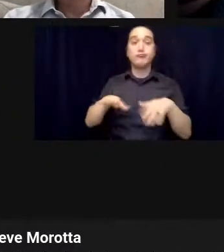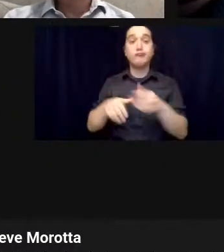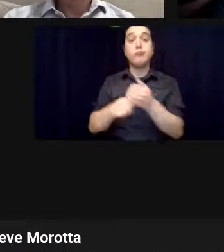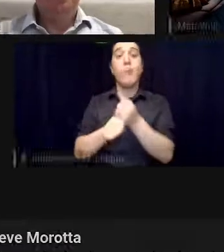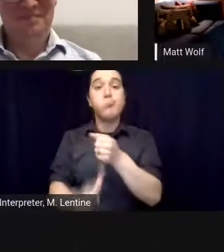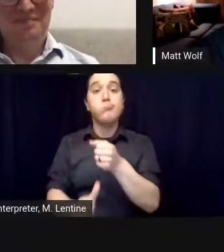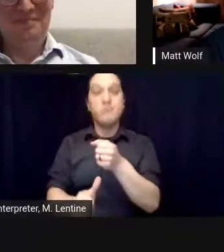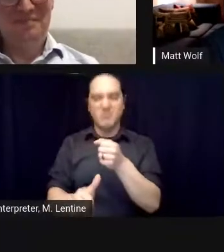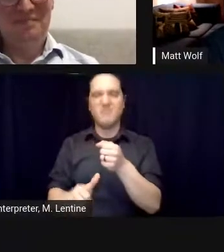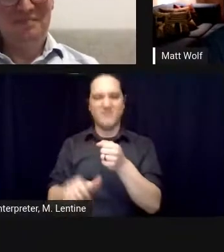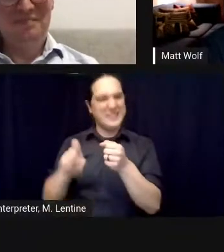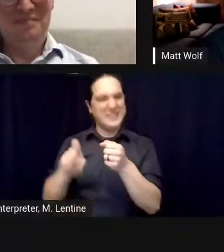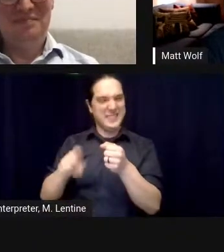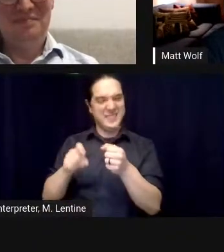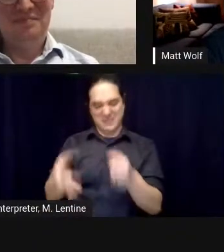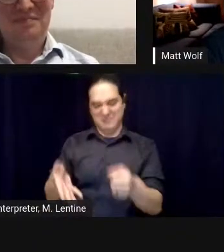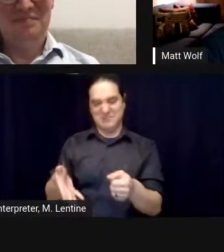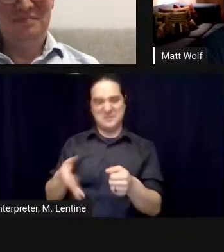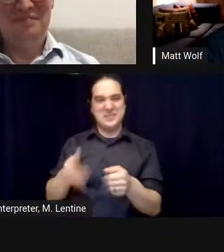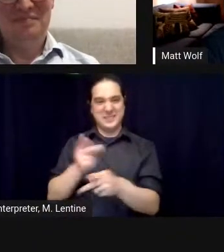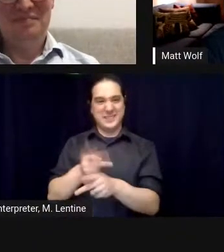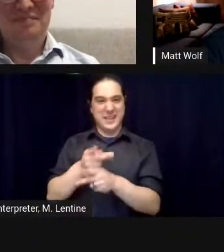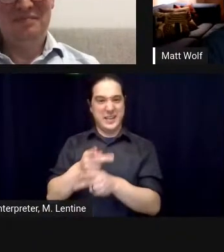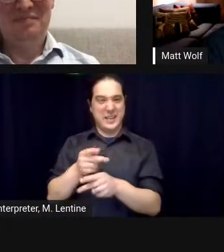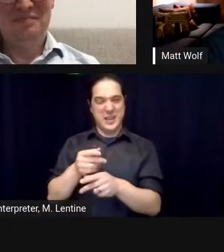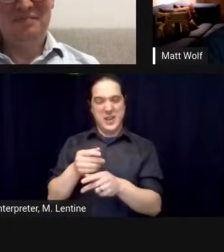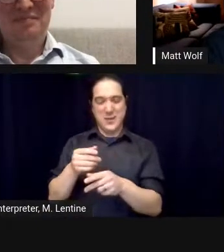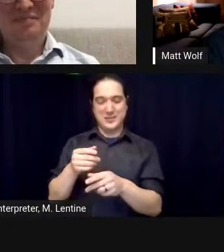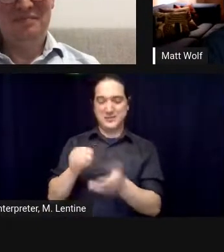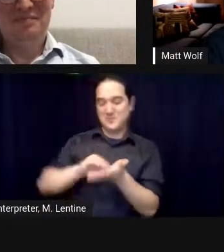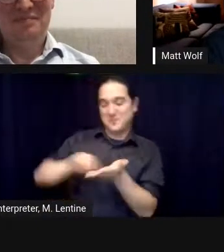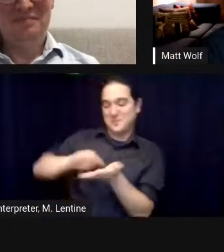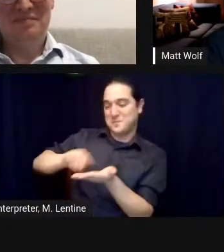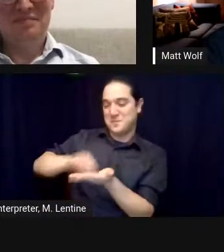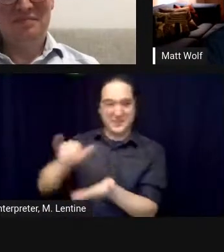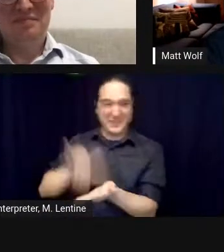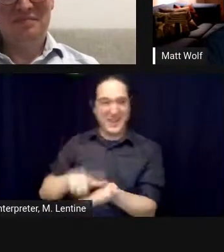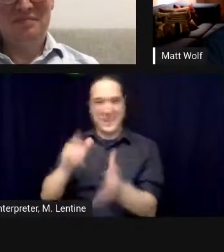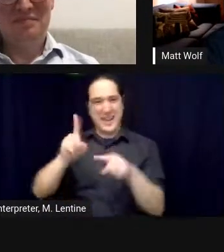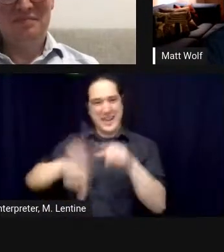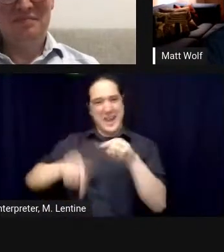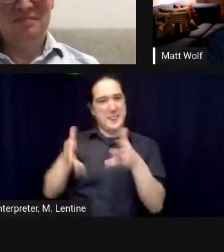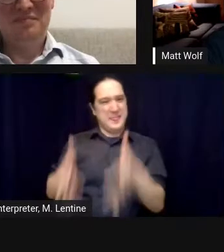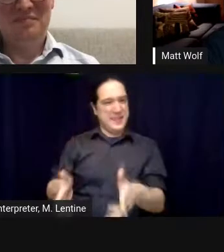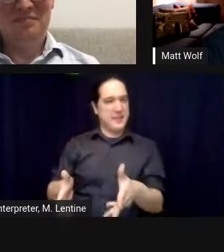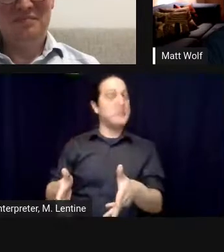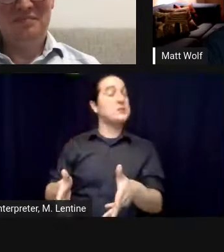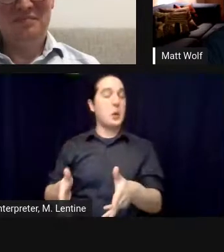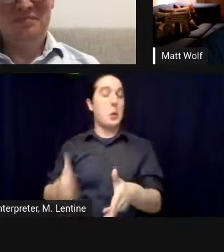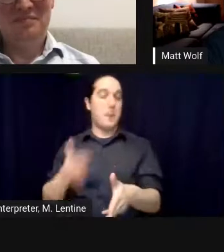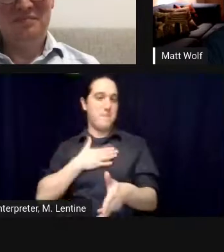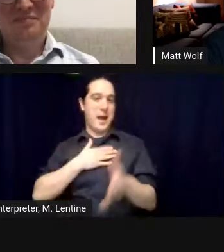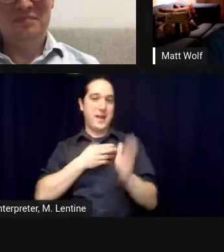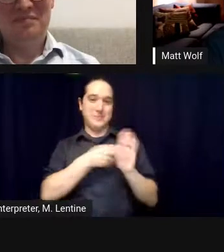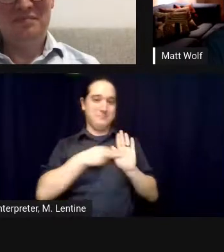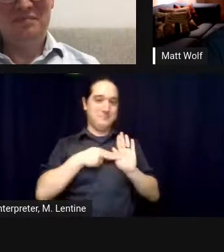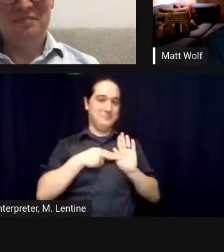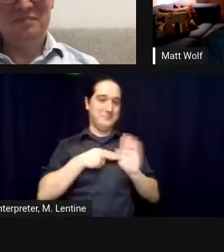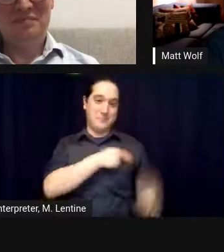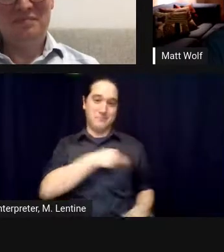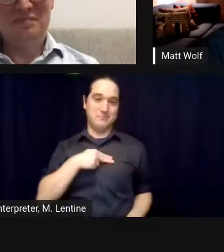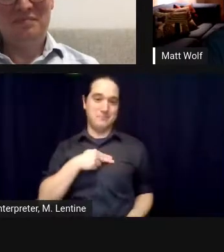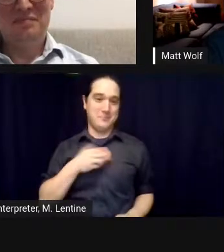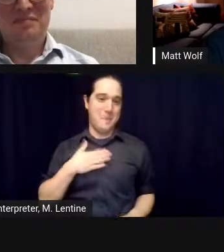i was an ivy ivy over educated league graduate from dartmouth that i was used to spouting